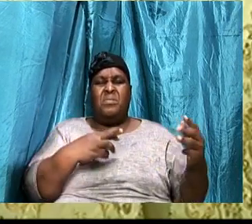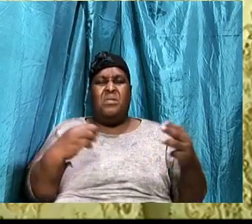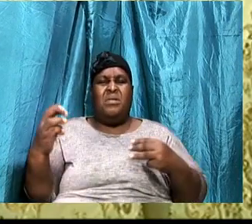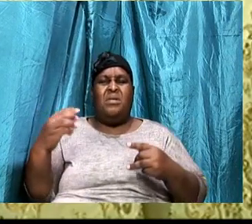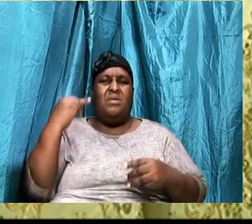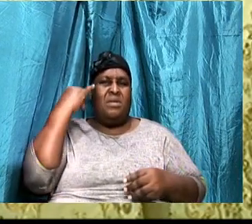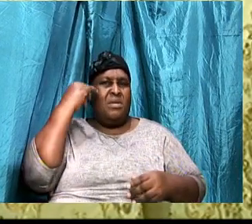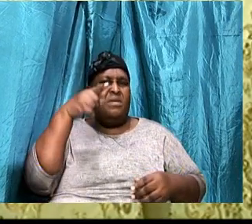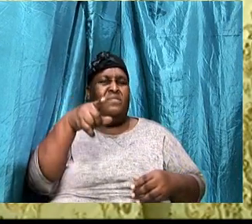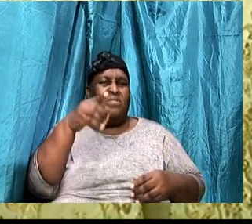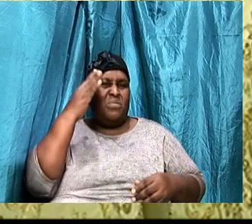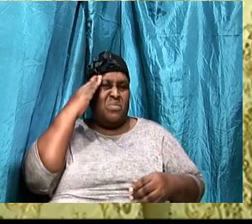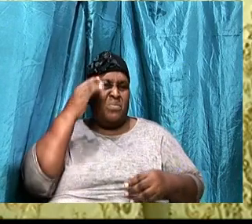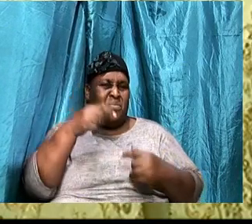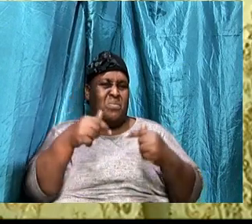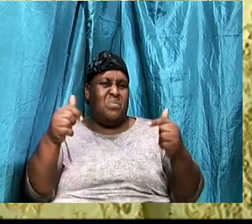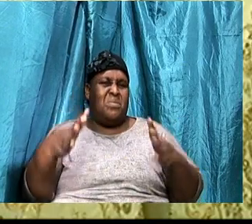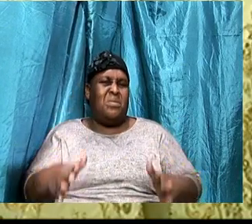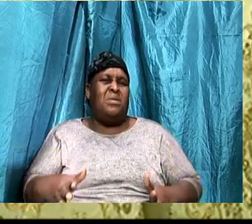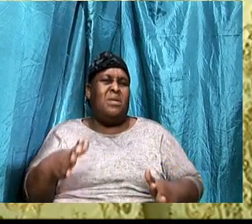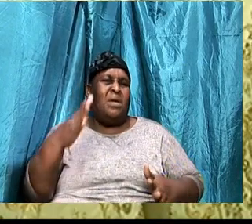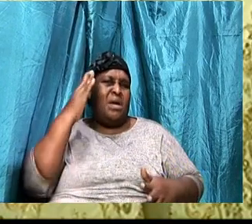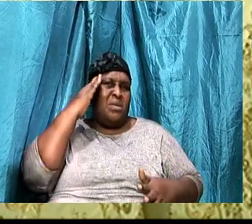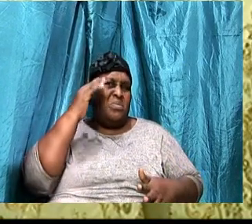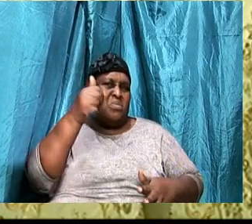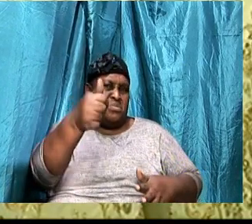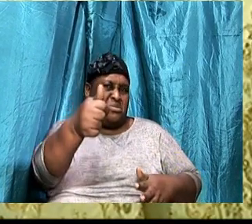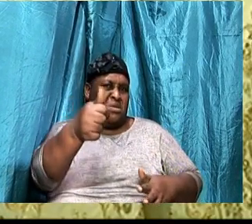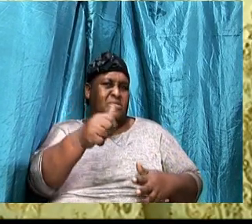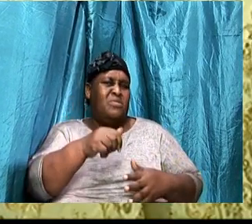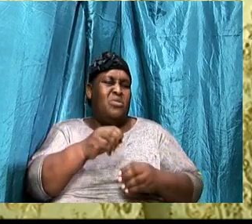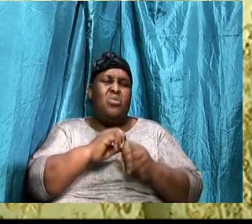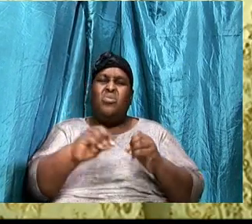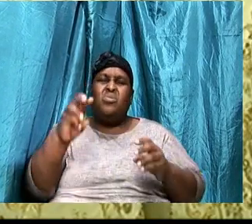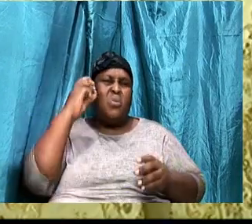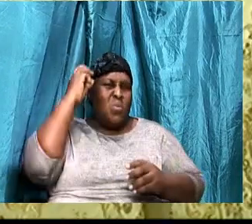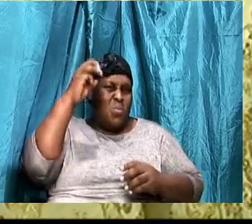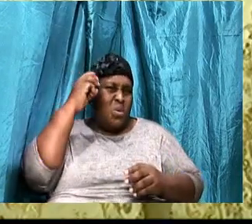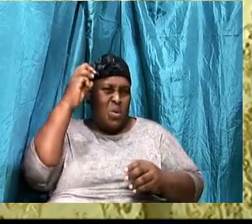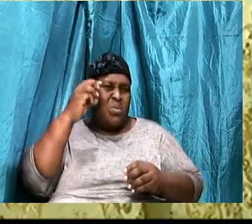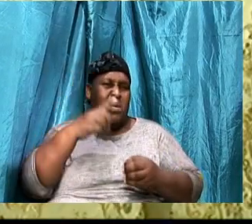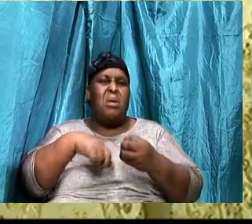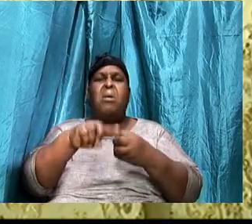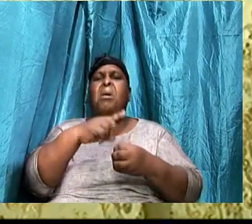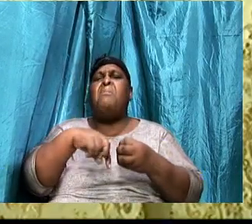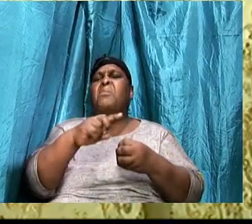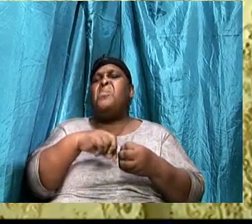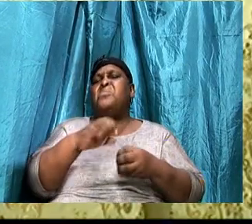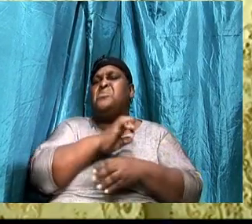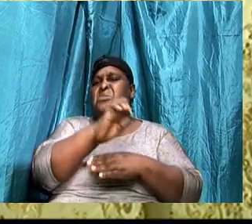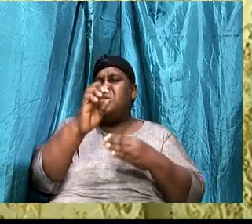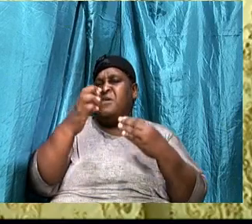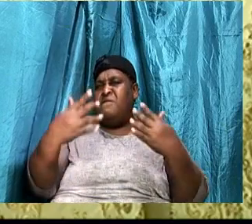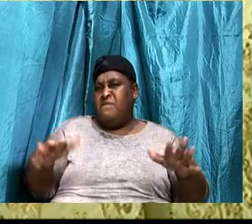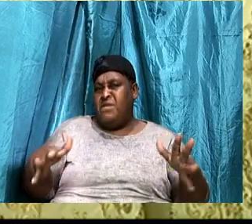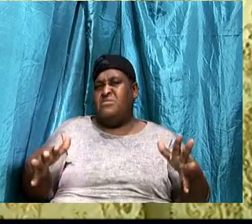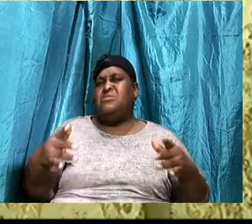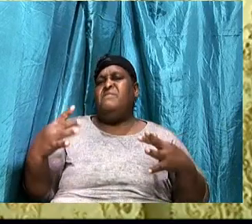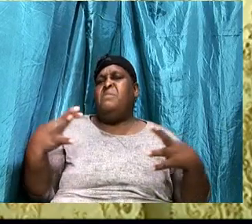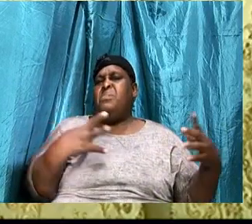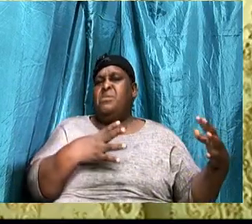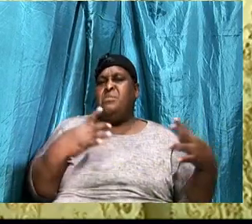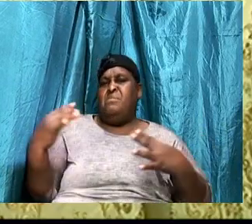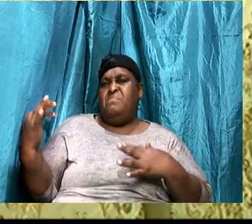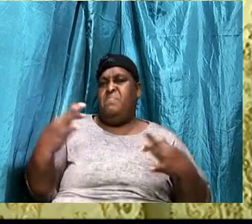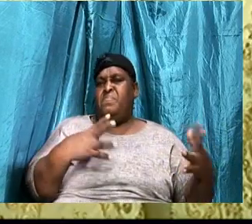you know the enemy and you know yourself, Then you need not to worry about the outcome of the battle. And we